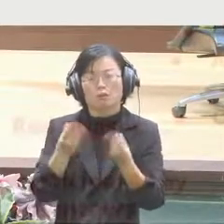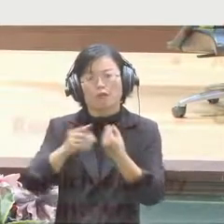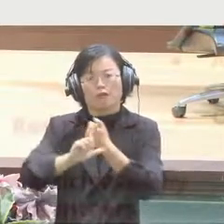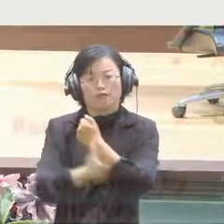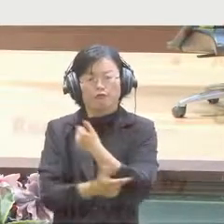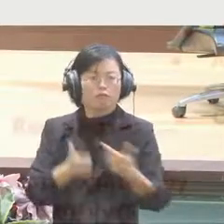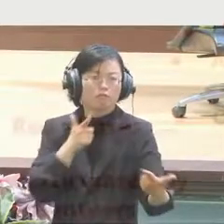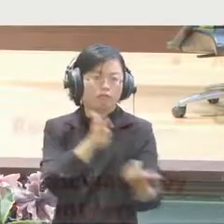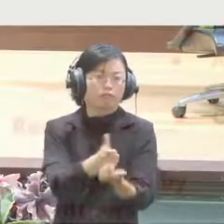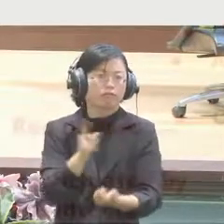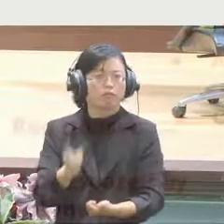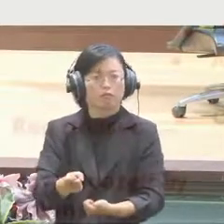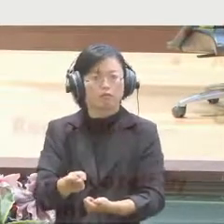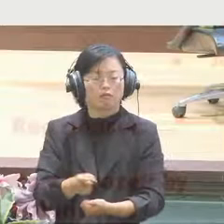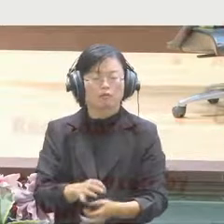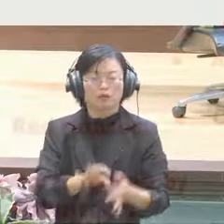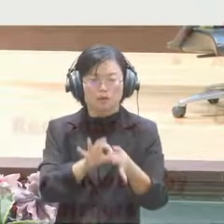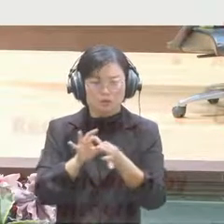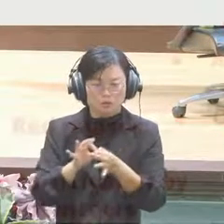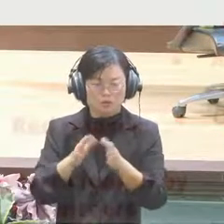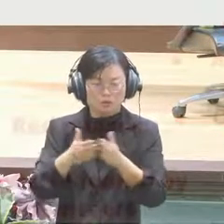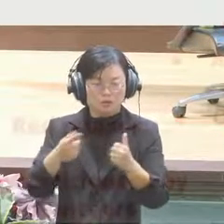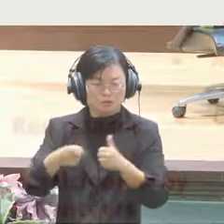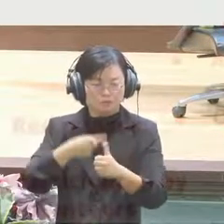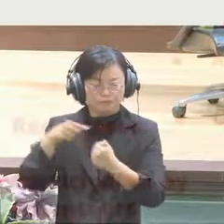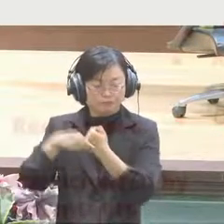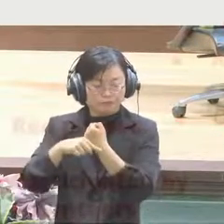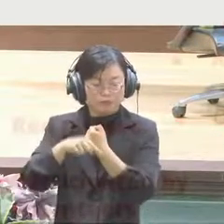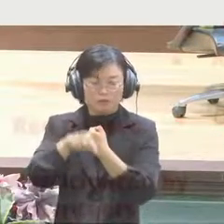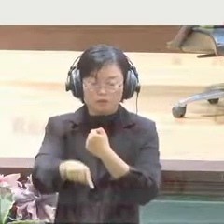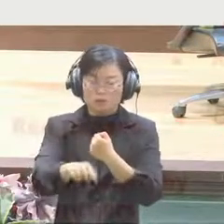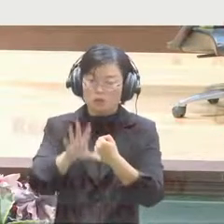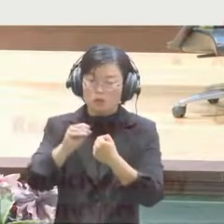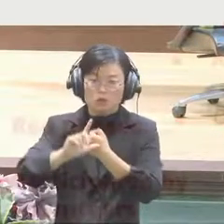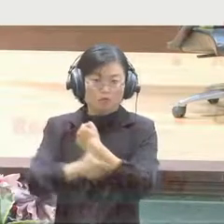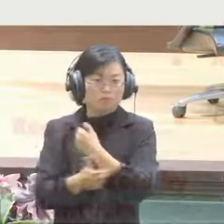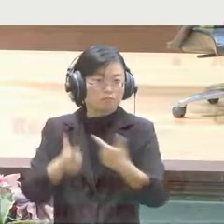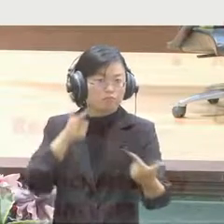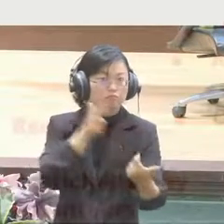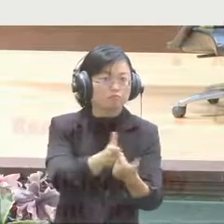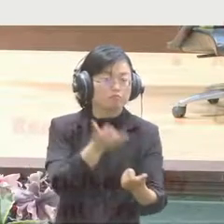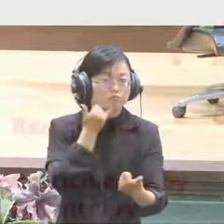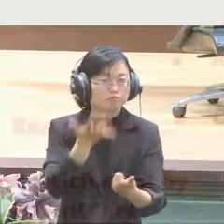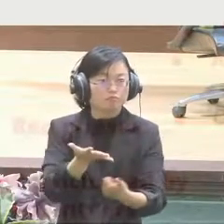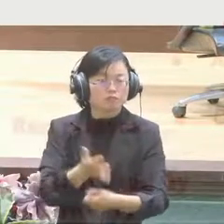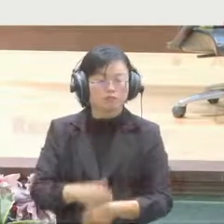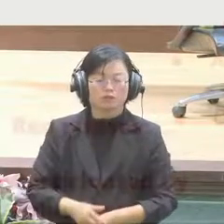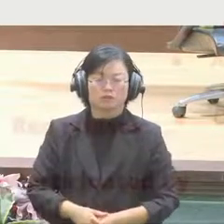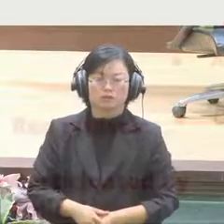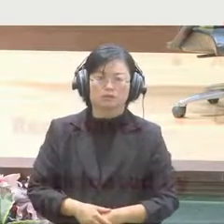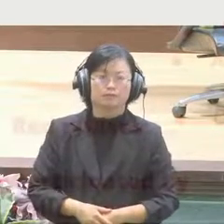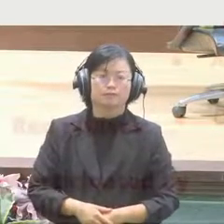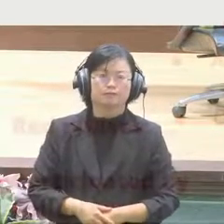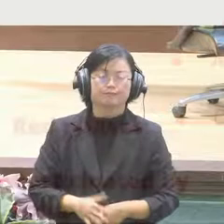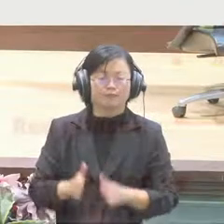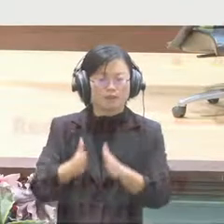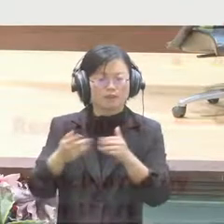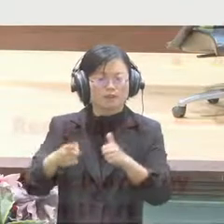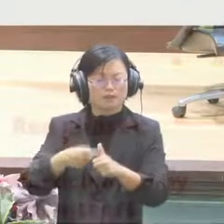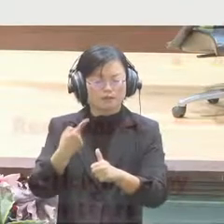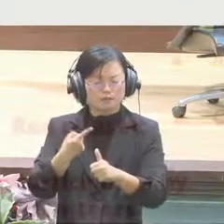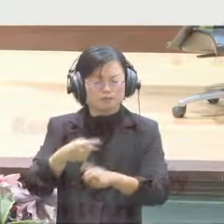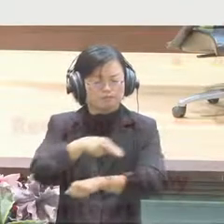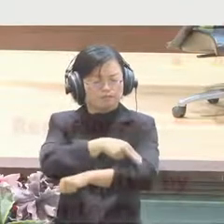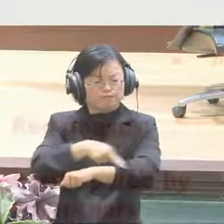study this area first. You have to do literature review. You have to design the methodology to answer